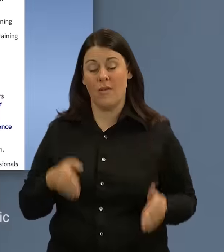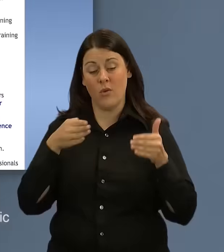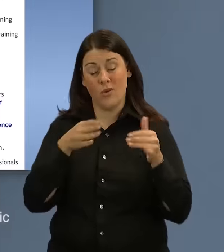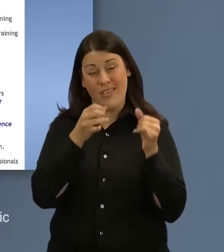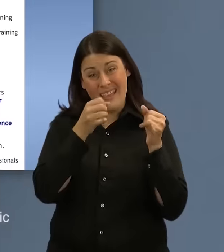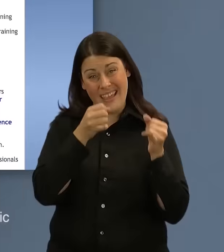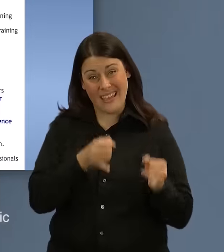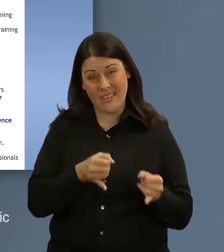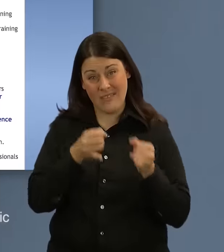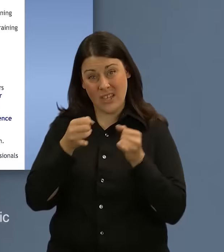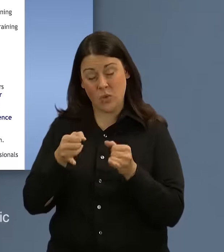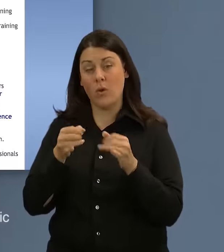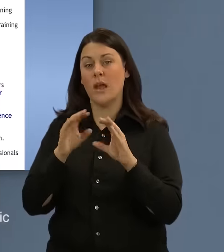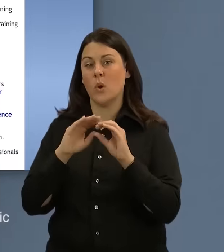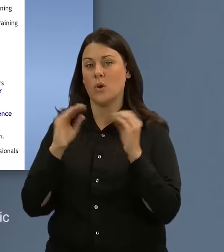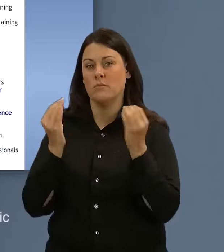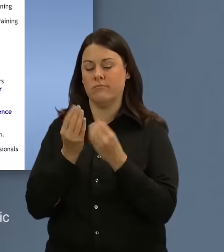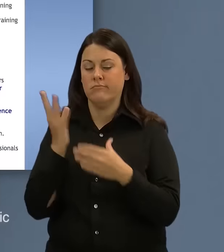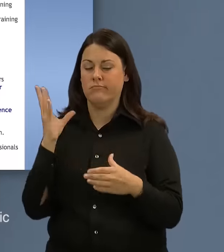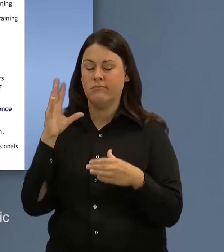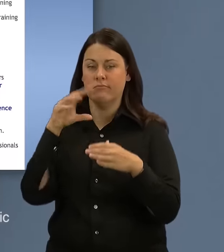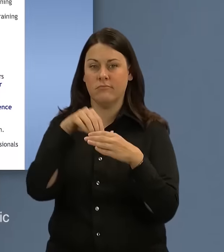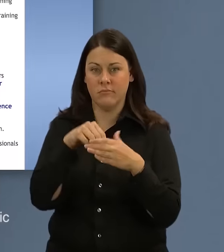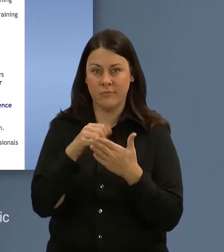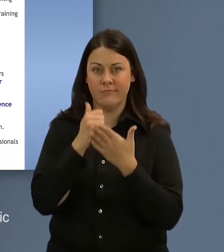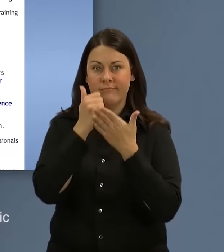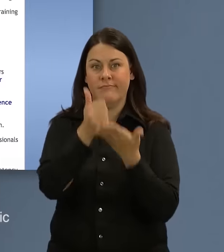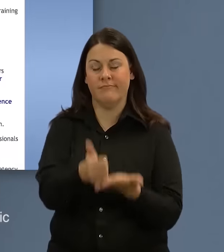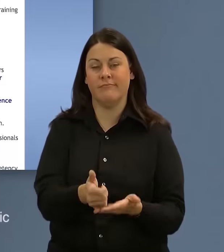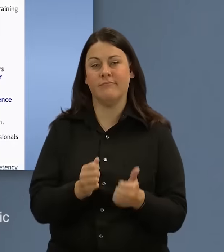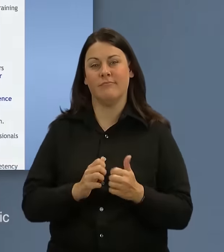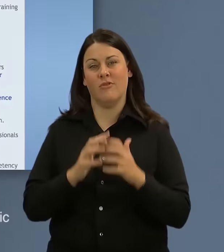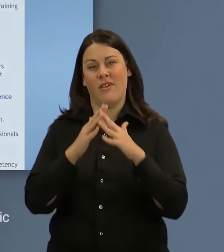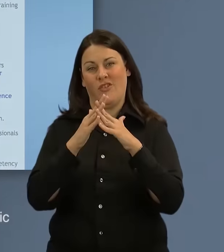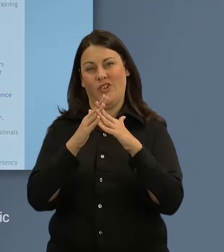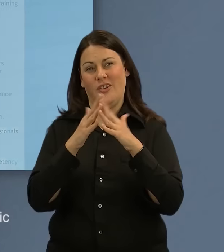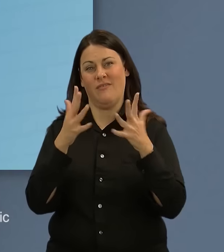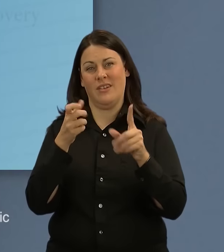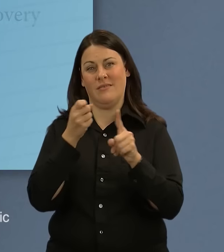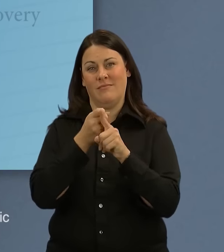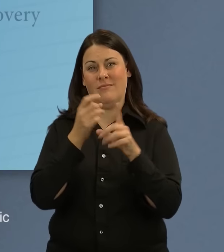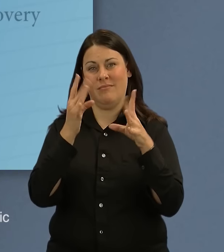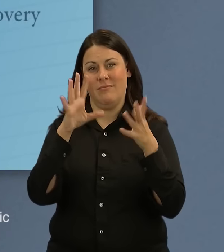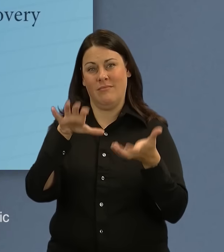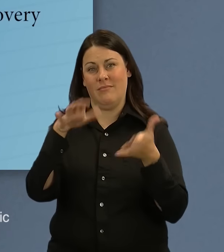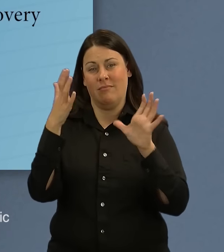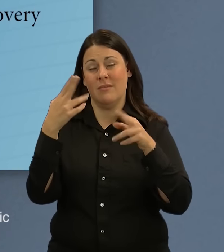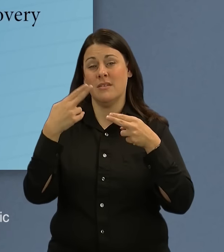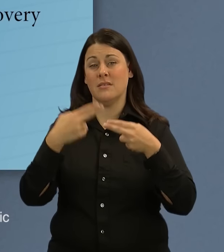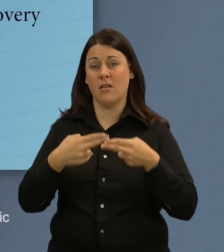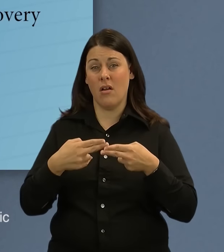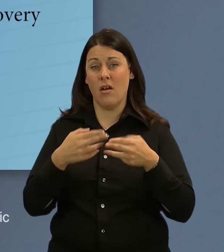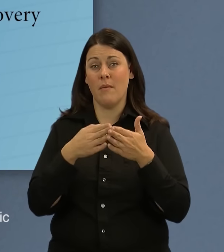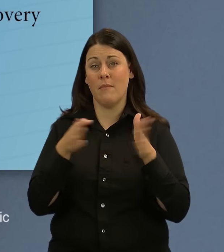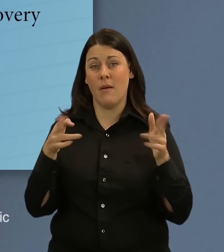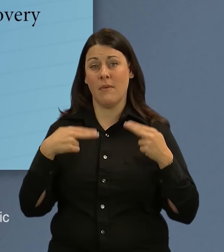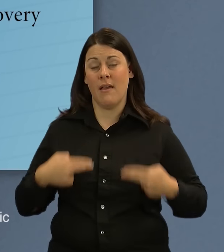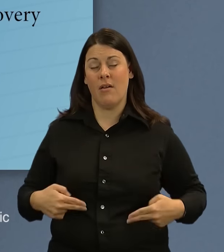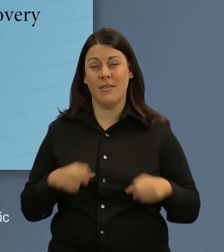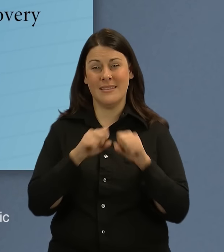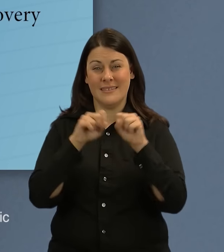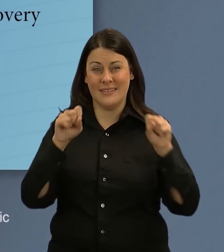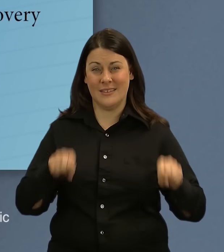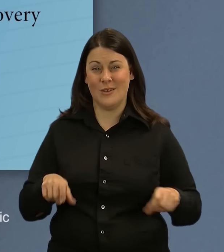and organizational contributions to disaster recovery. The program is called Public Health System Training